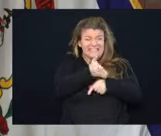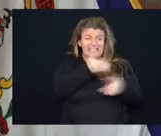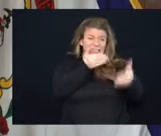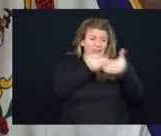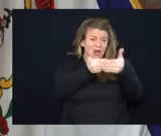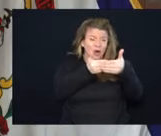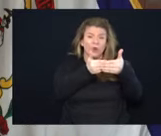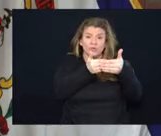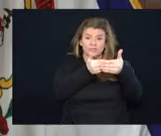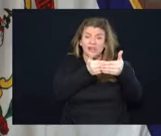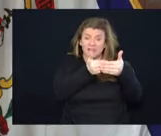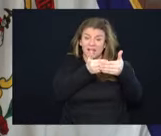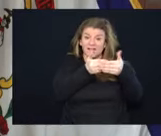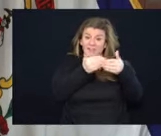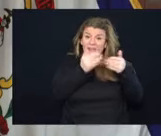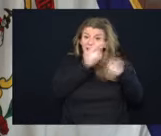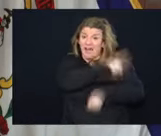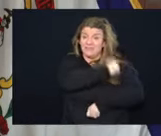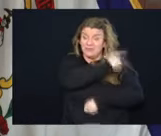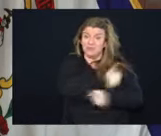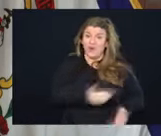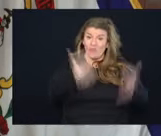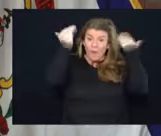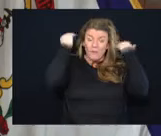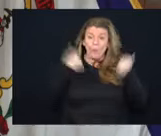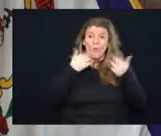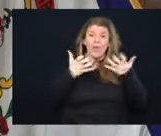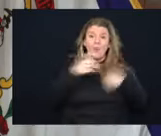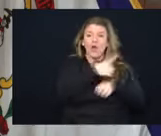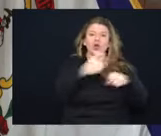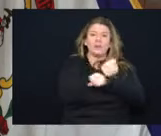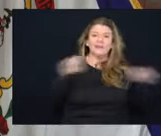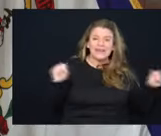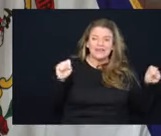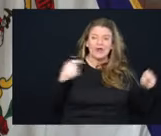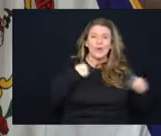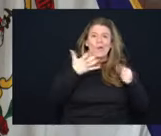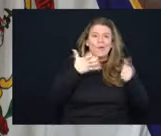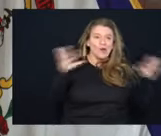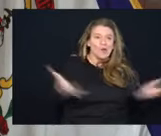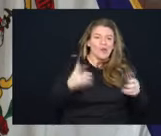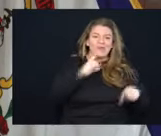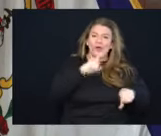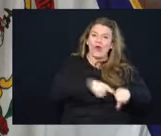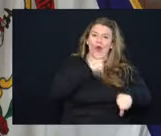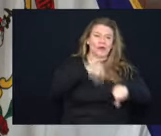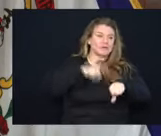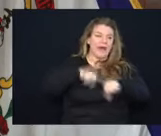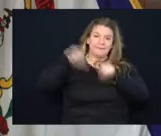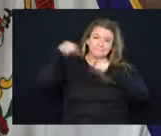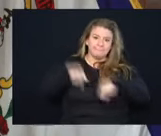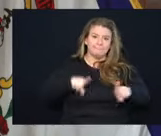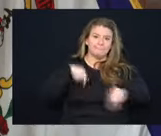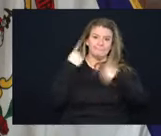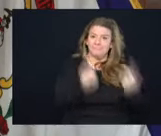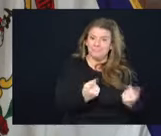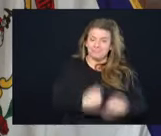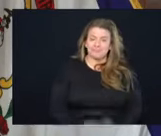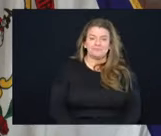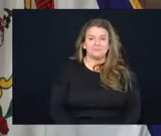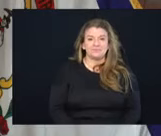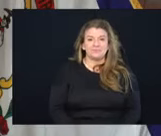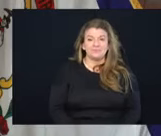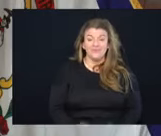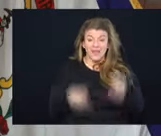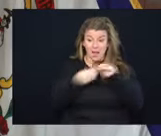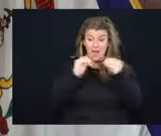But absolutely, we need you protected because we want you here with us for a long, long time to come. You know, numbers